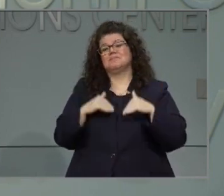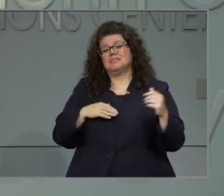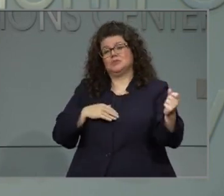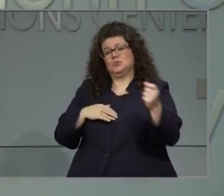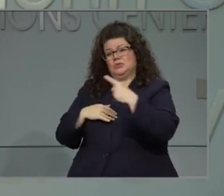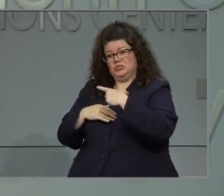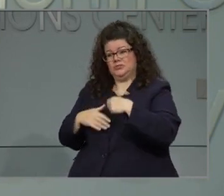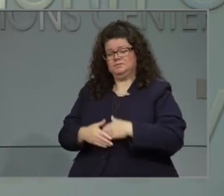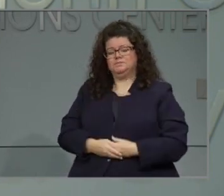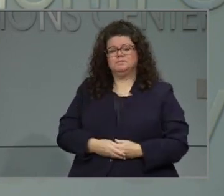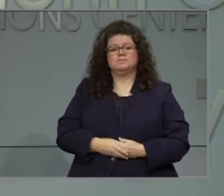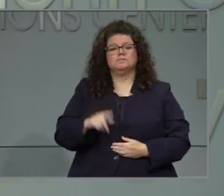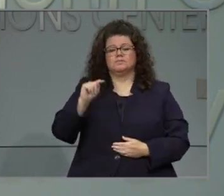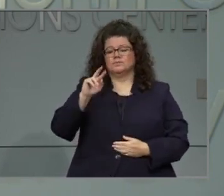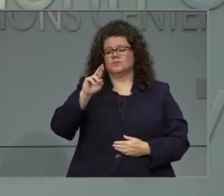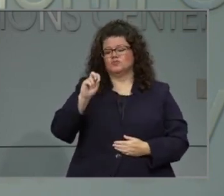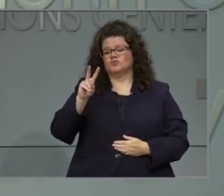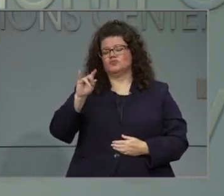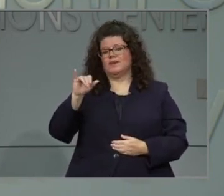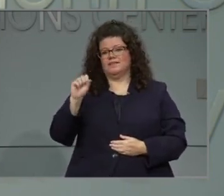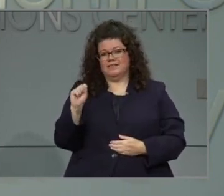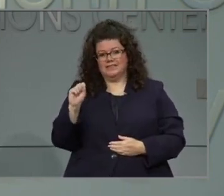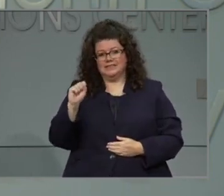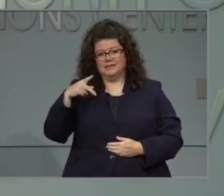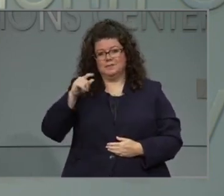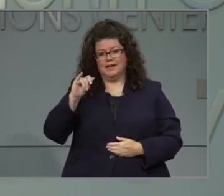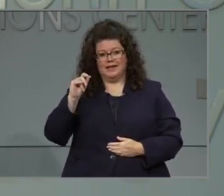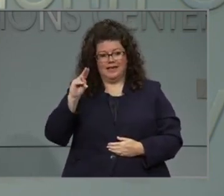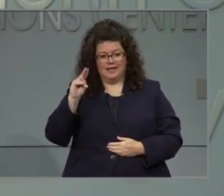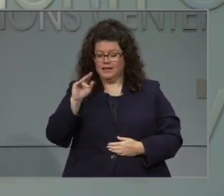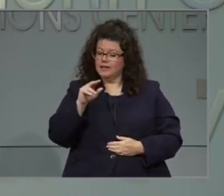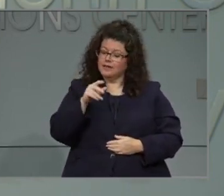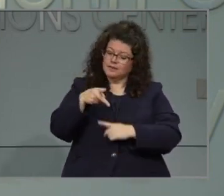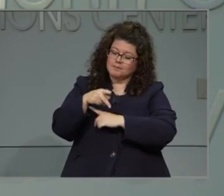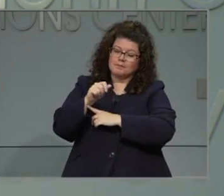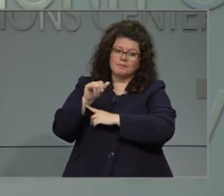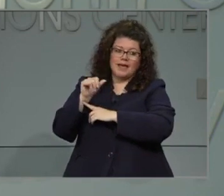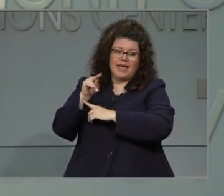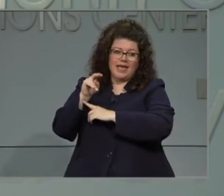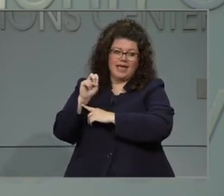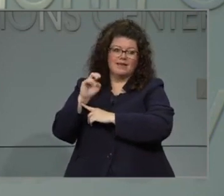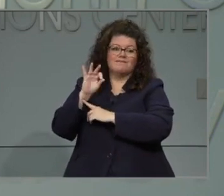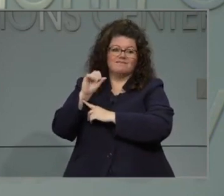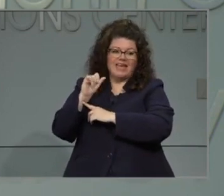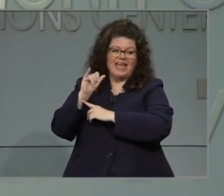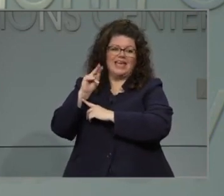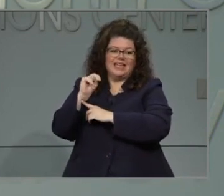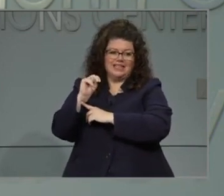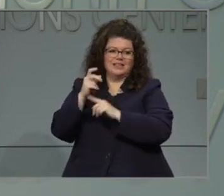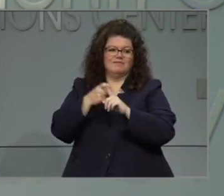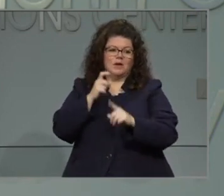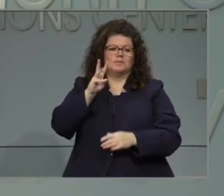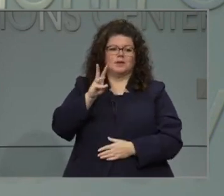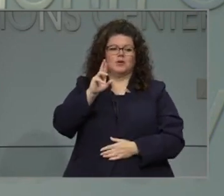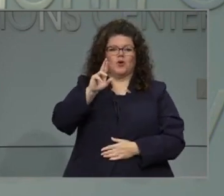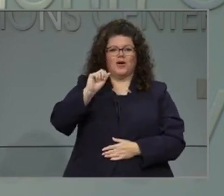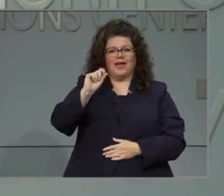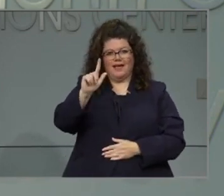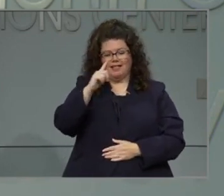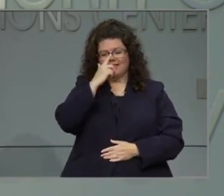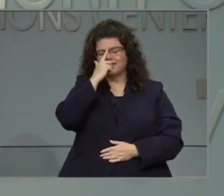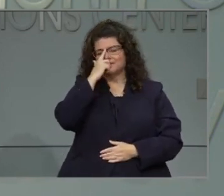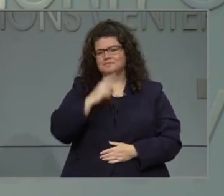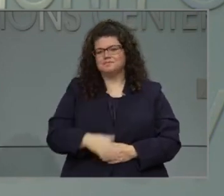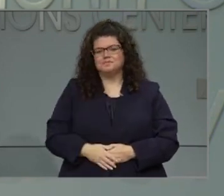Our next question is from Travis Zane with WRAL. Yeah, thank you for taking my question. I understand that